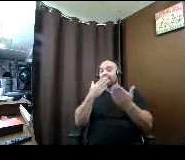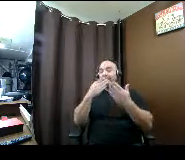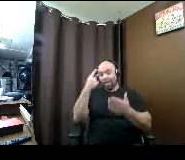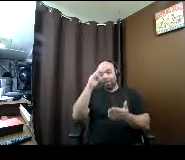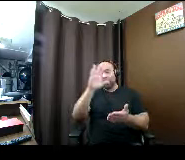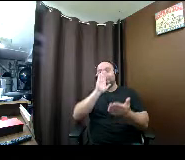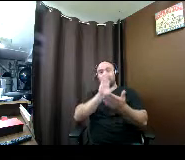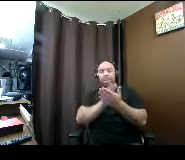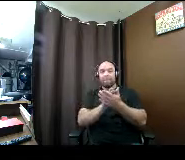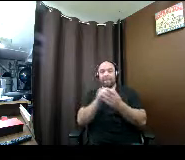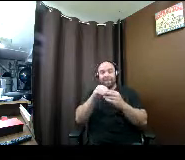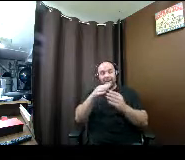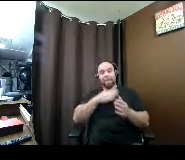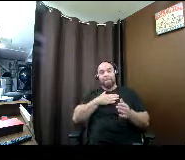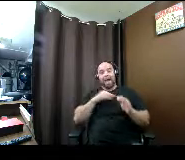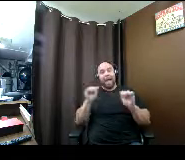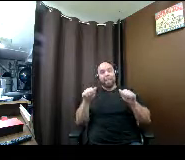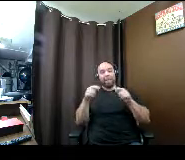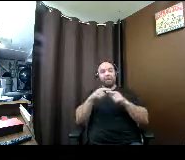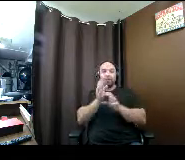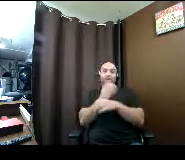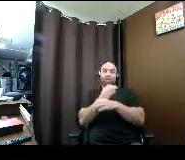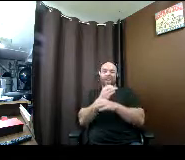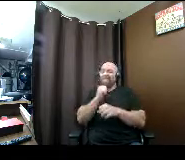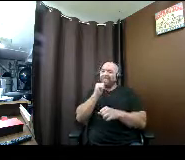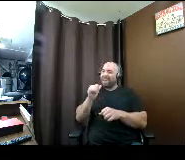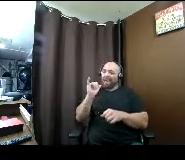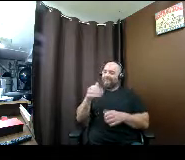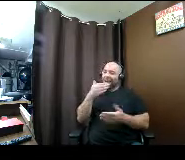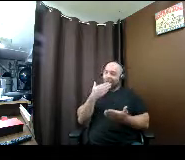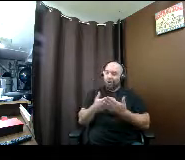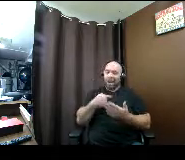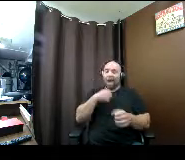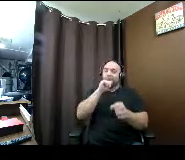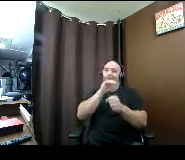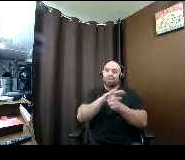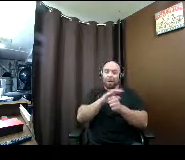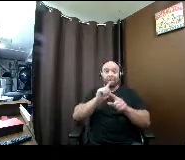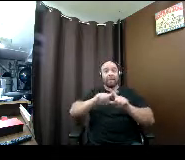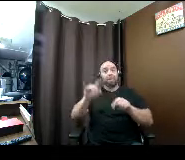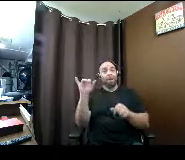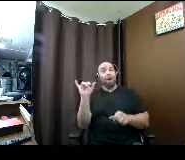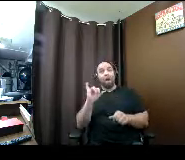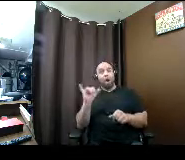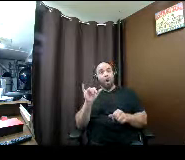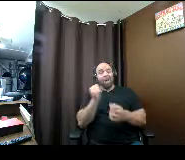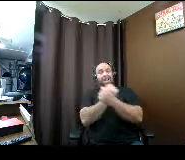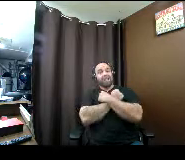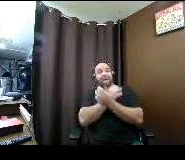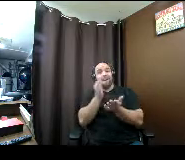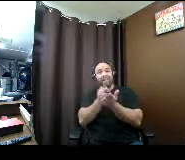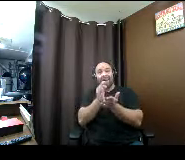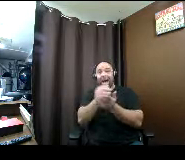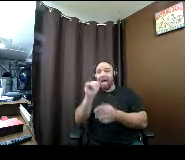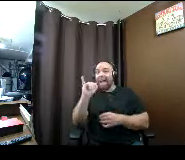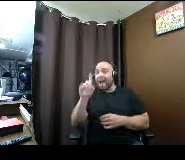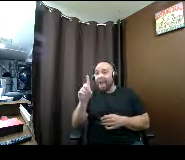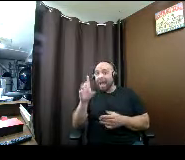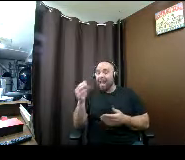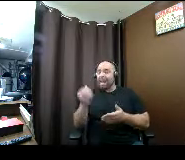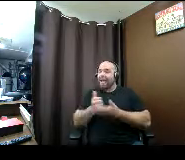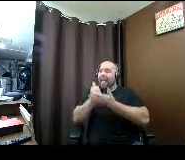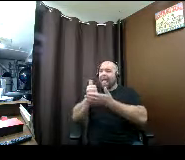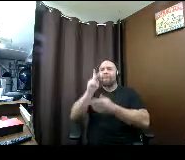in my ability to craft it's not that good i promise but i also love financial aid and helping people fund their pathways